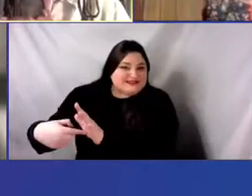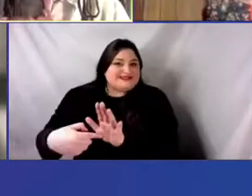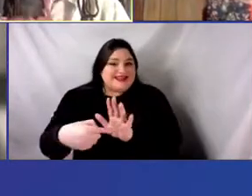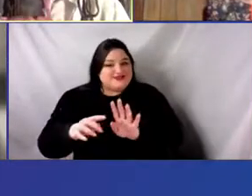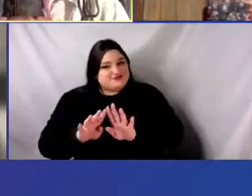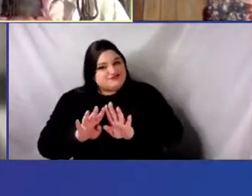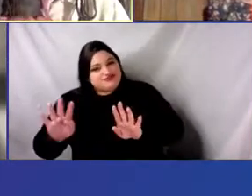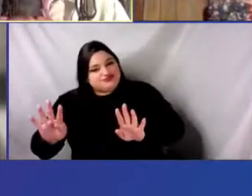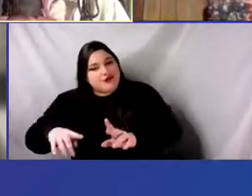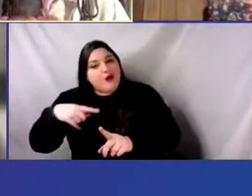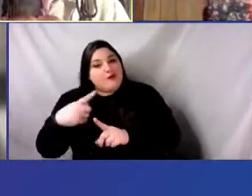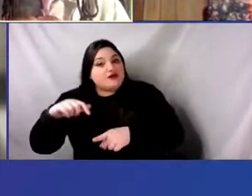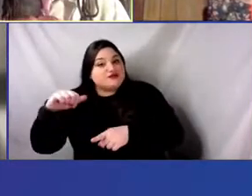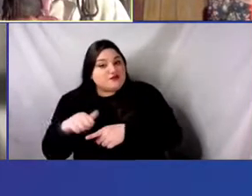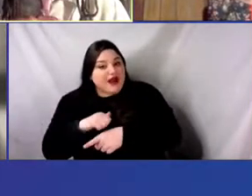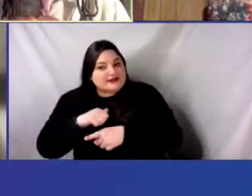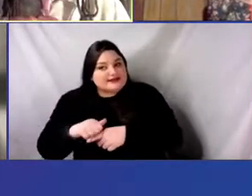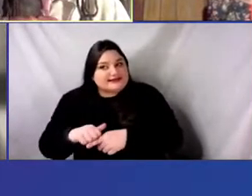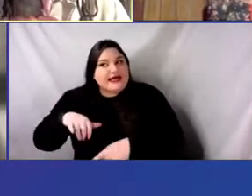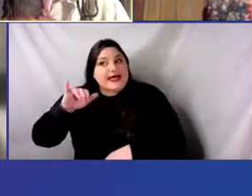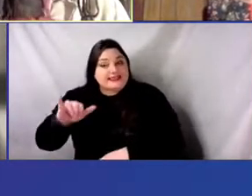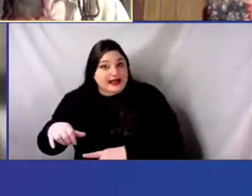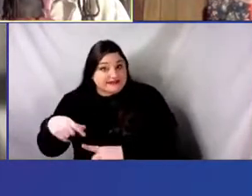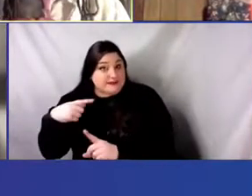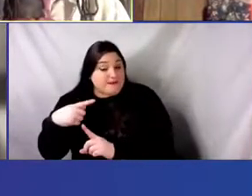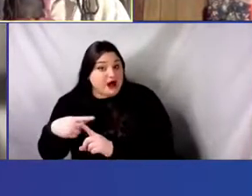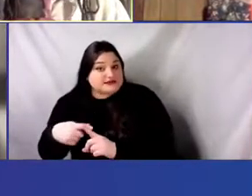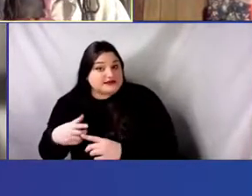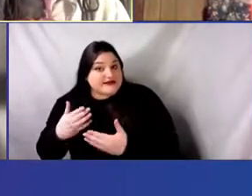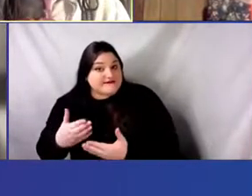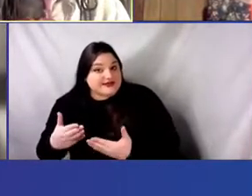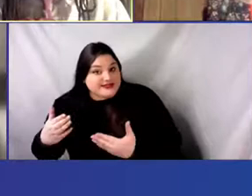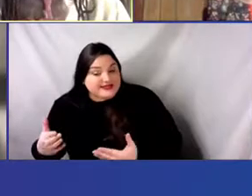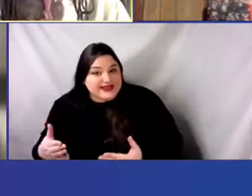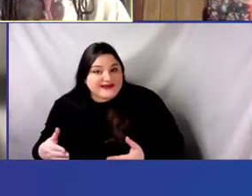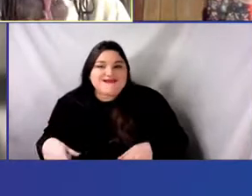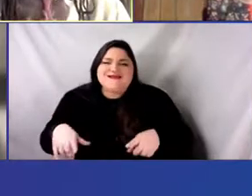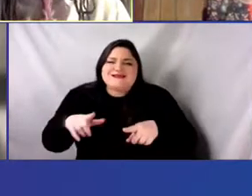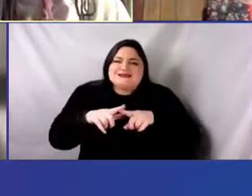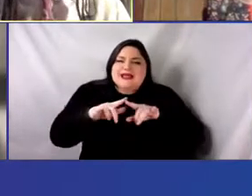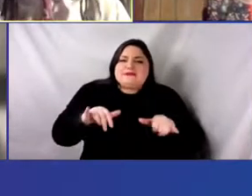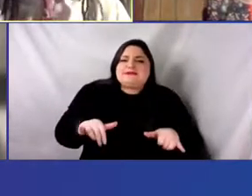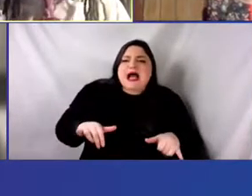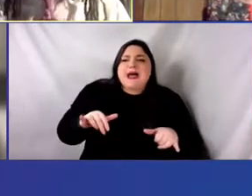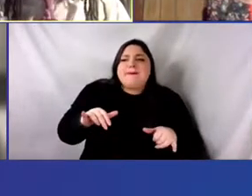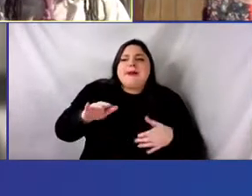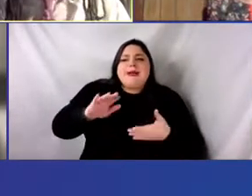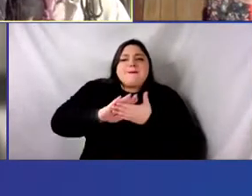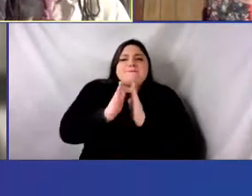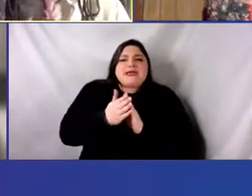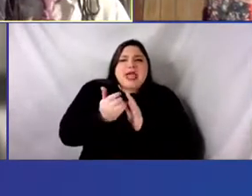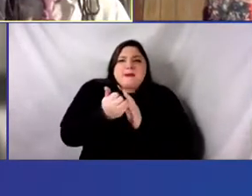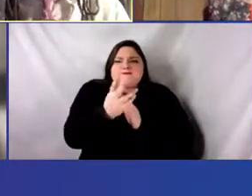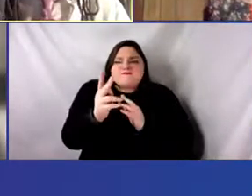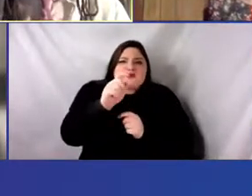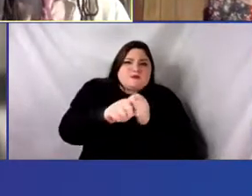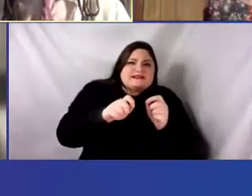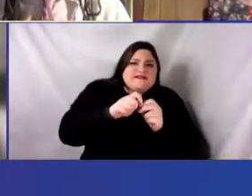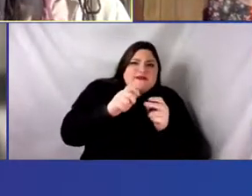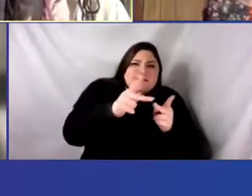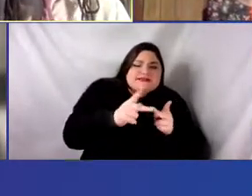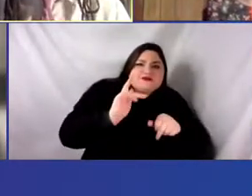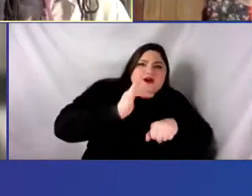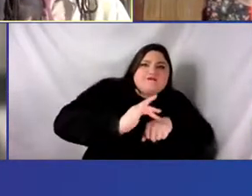was good, but it also put a lot of people in competition with each other. And then there was the question of,